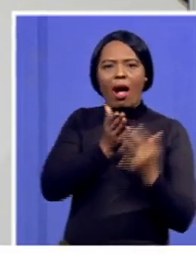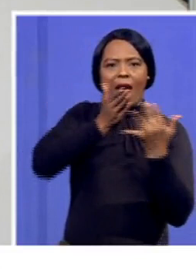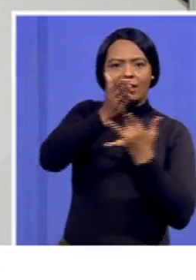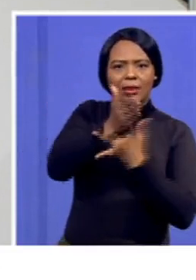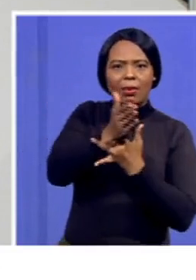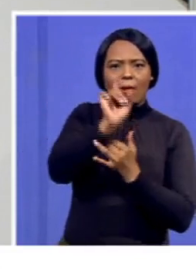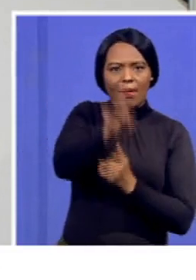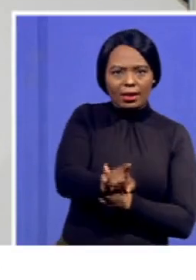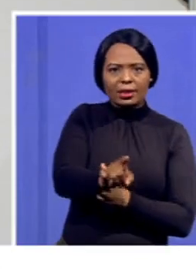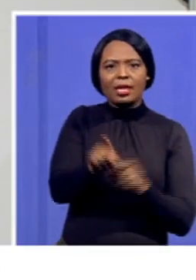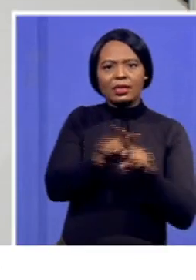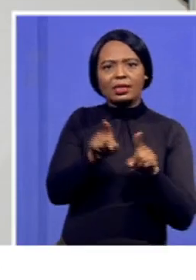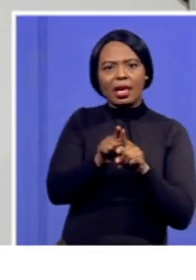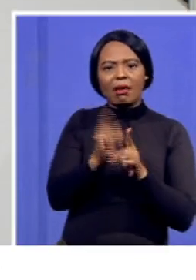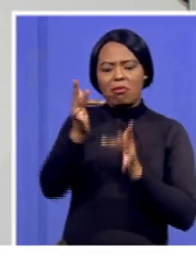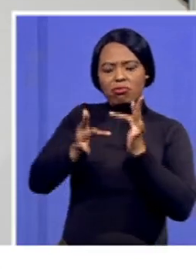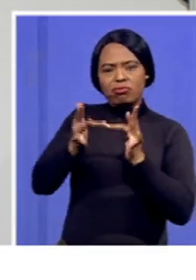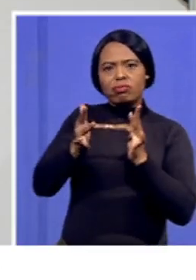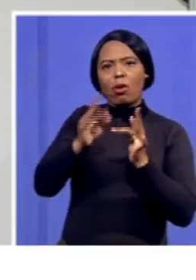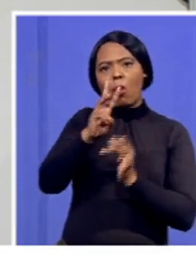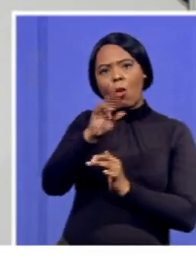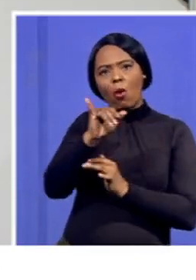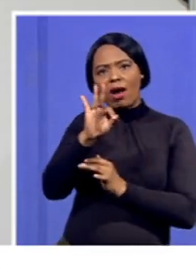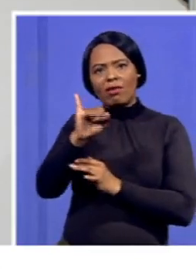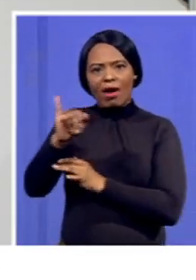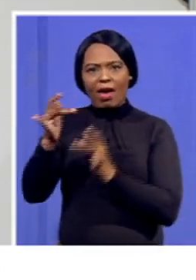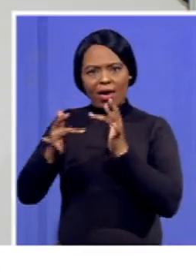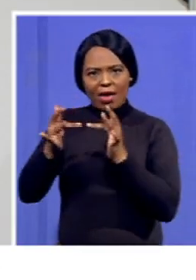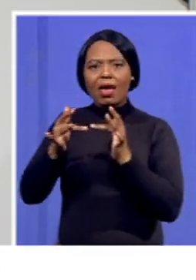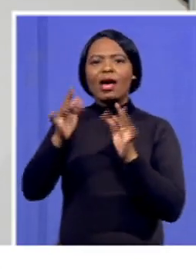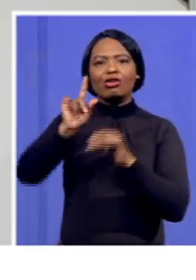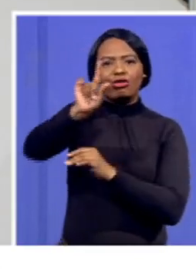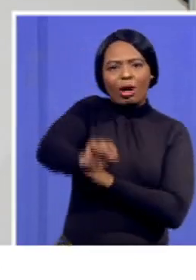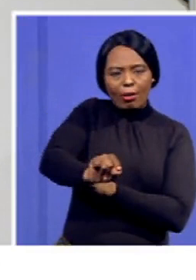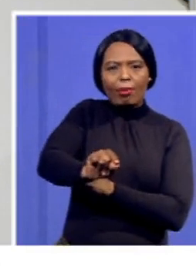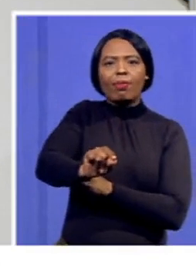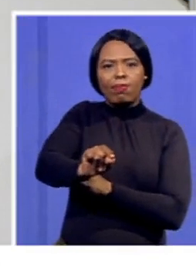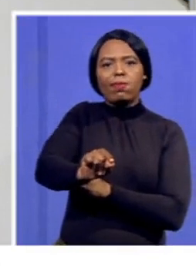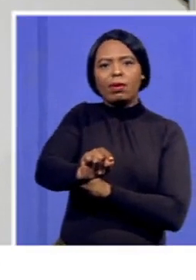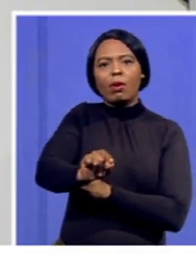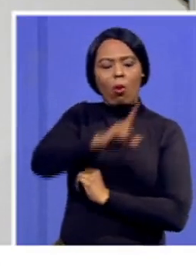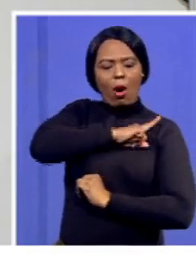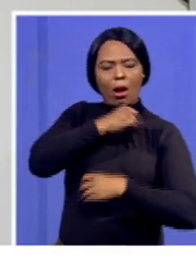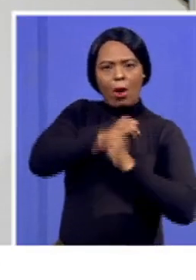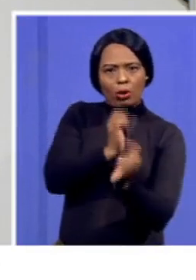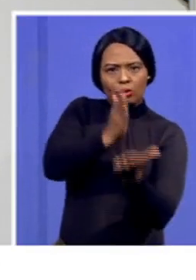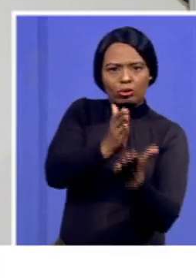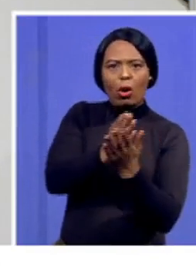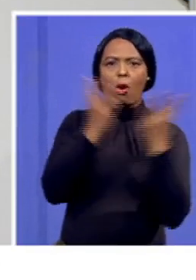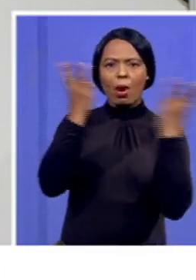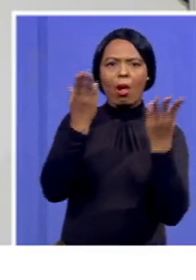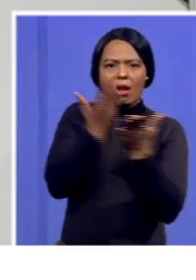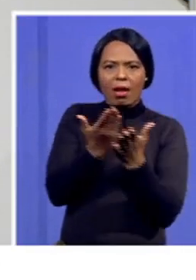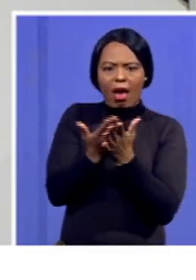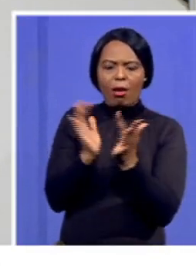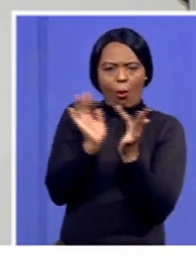also make Wi-Fi cheaper for all our people to access it as part of ensuring that we advance and connect all South